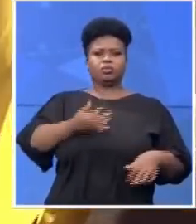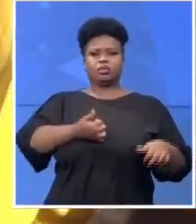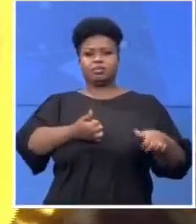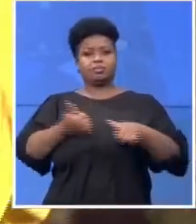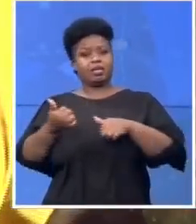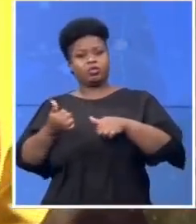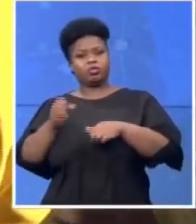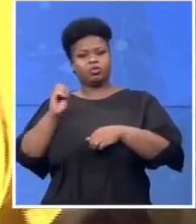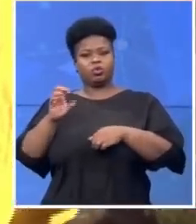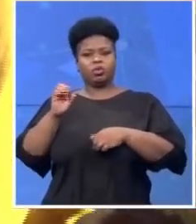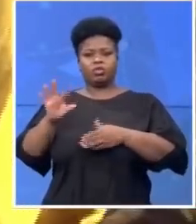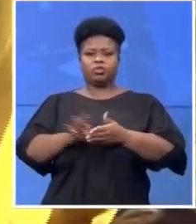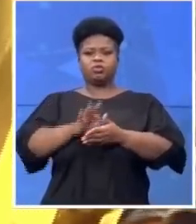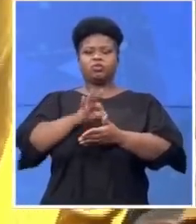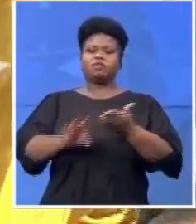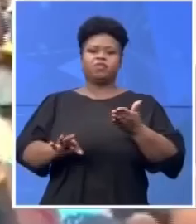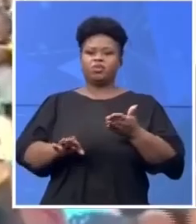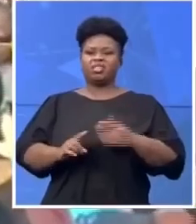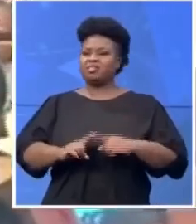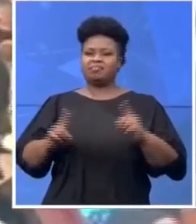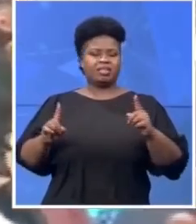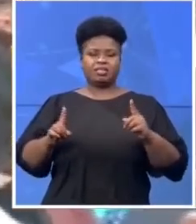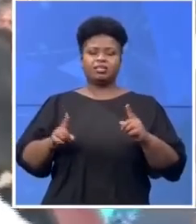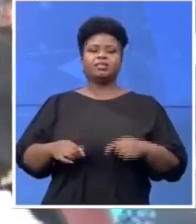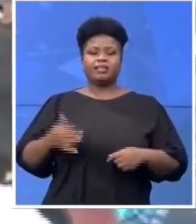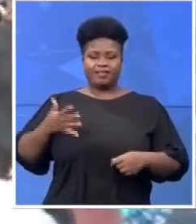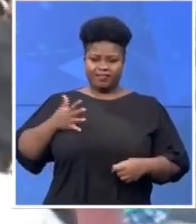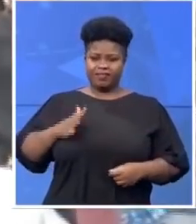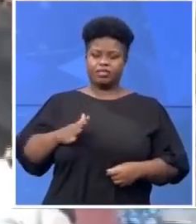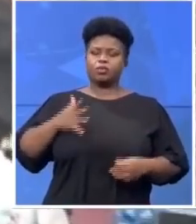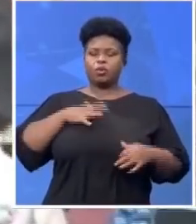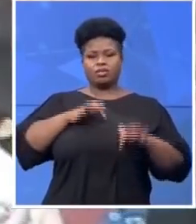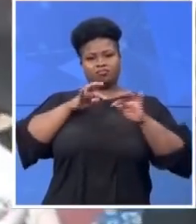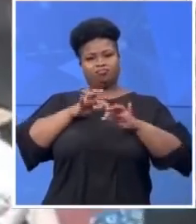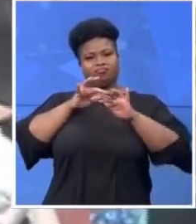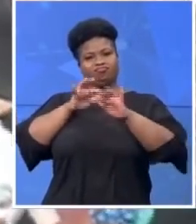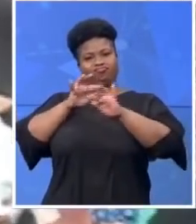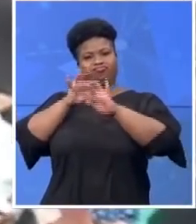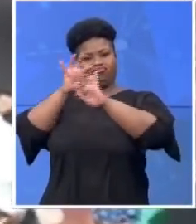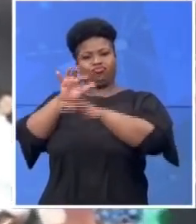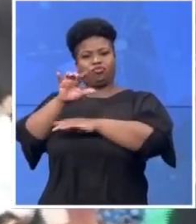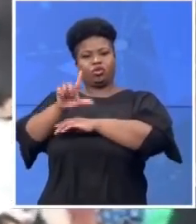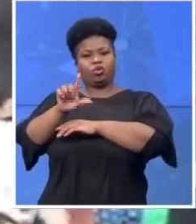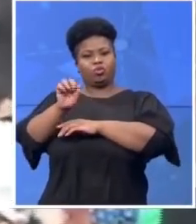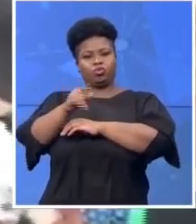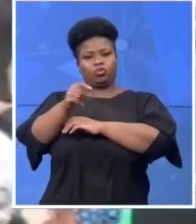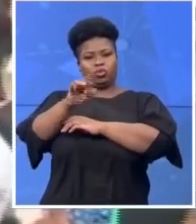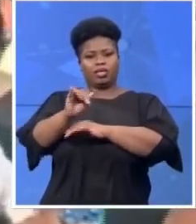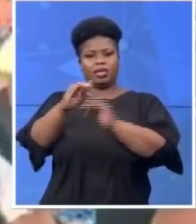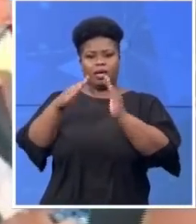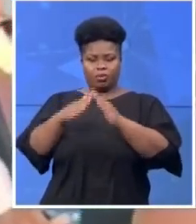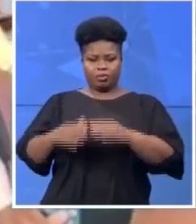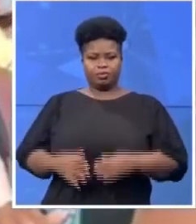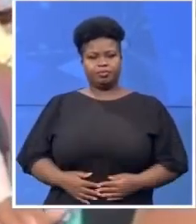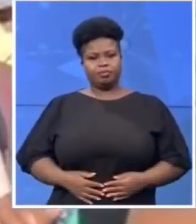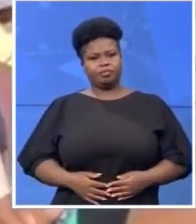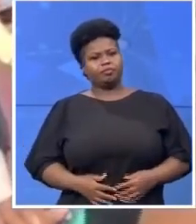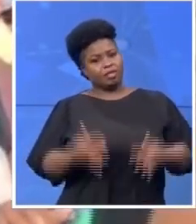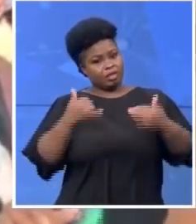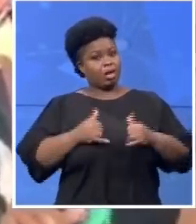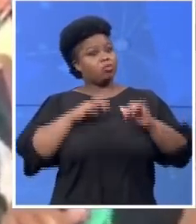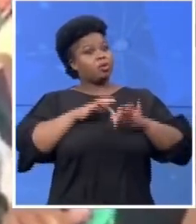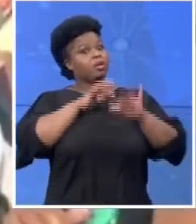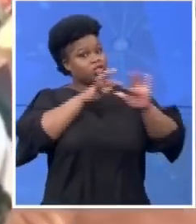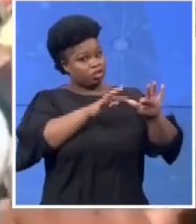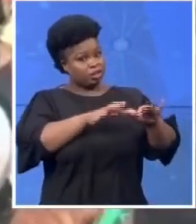before they wanted to march to the doorstep of Lutuli House. But now we are marching. Then it means we are contravening